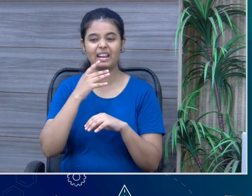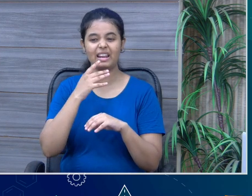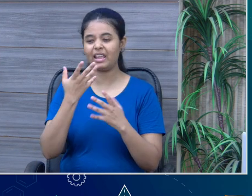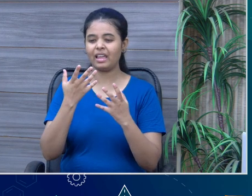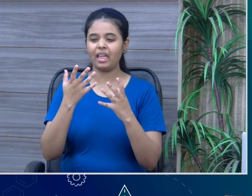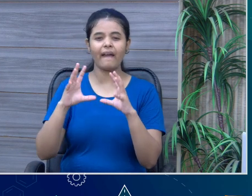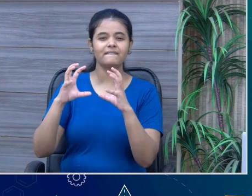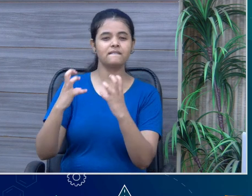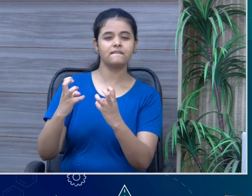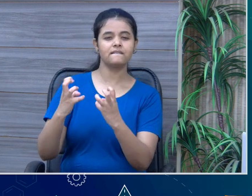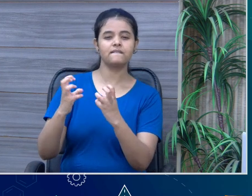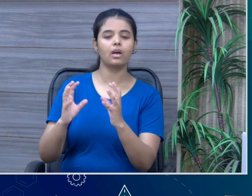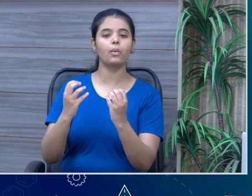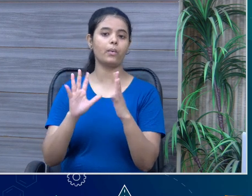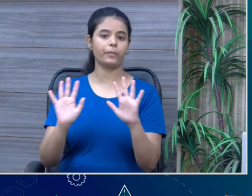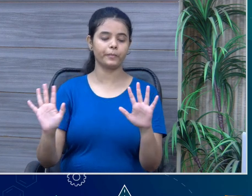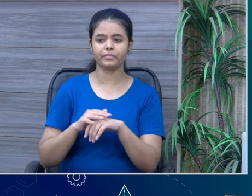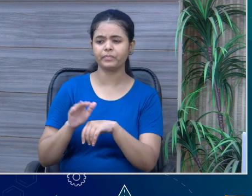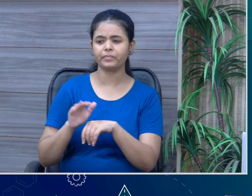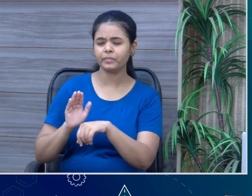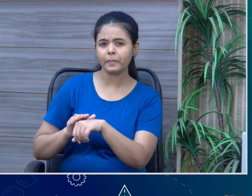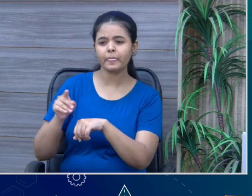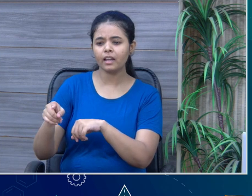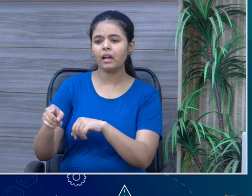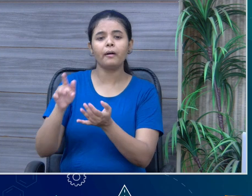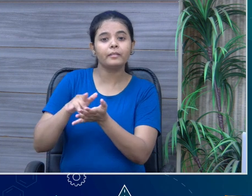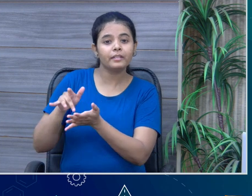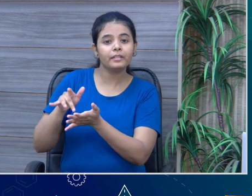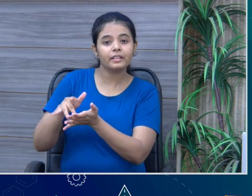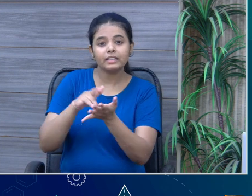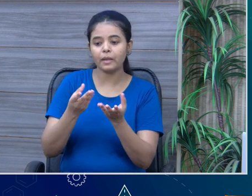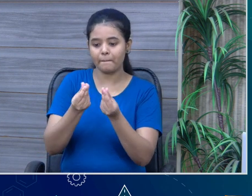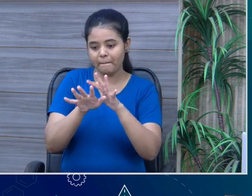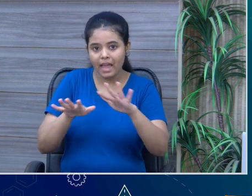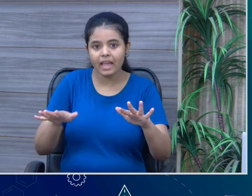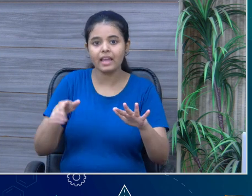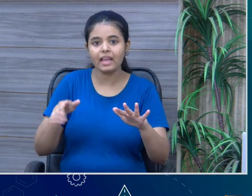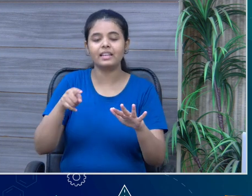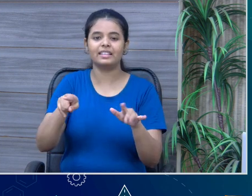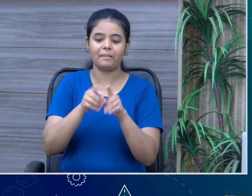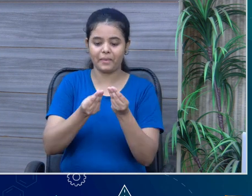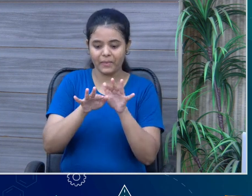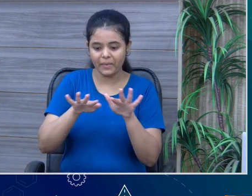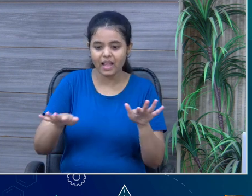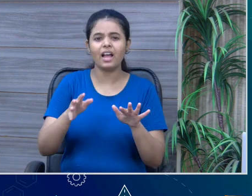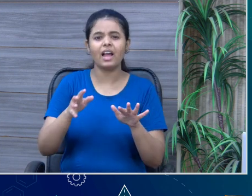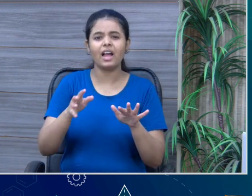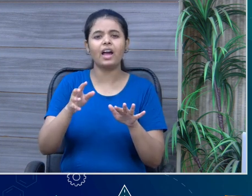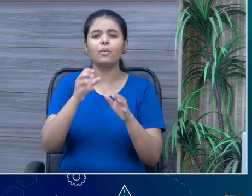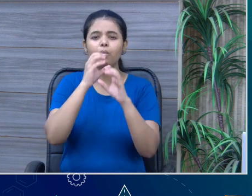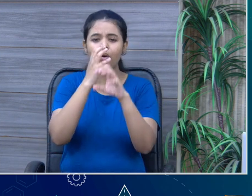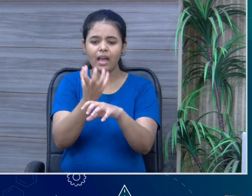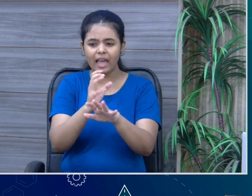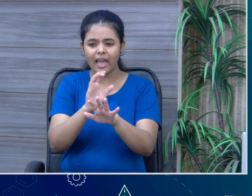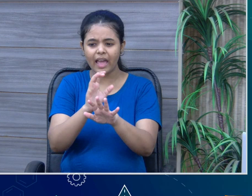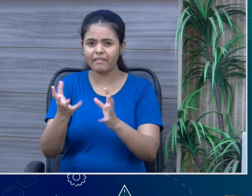understood from this poem that we can find shells and sand on the seashore. Ma'am, other than these two,